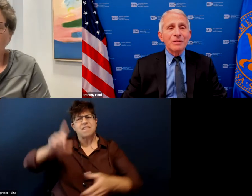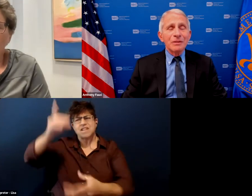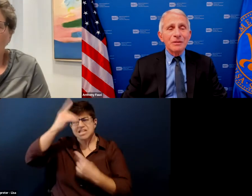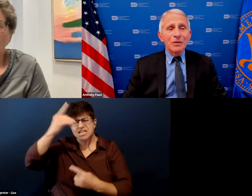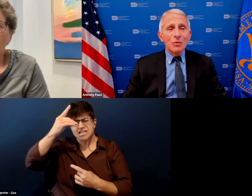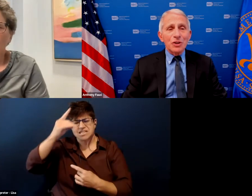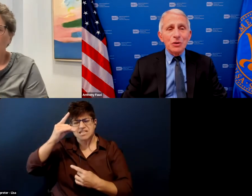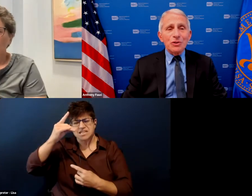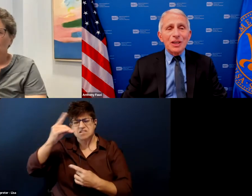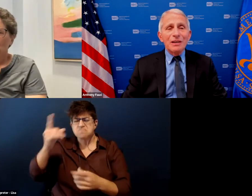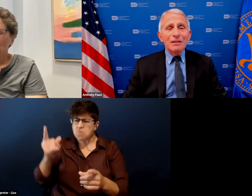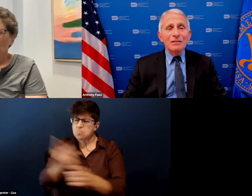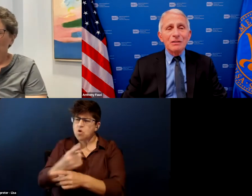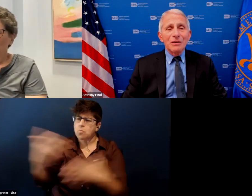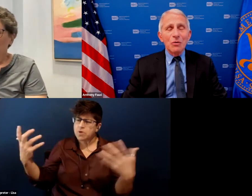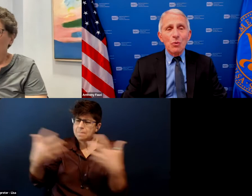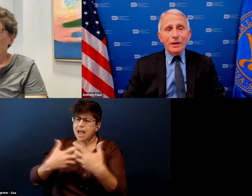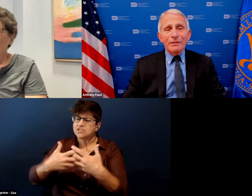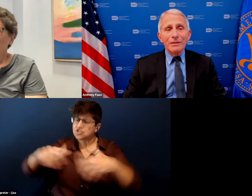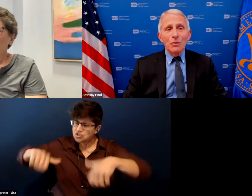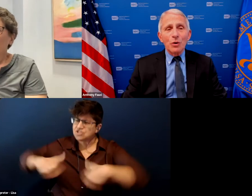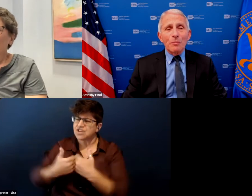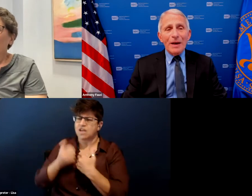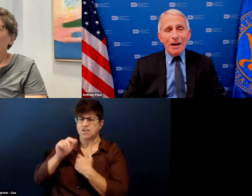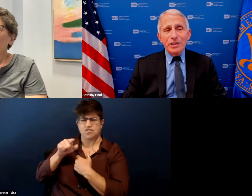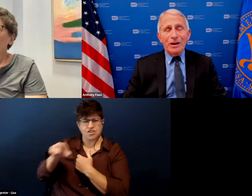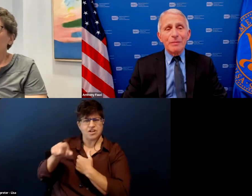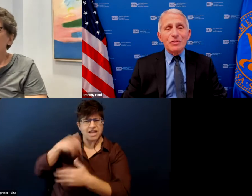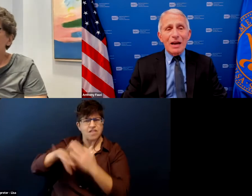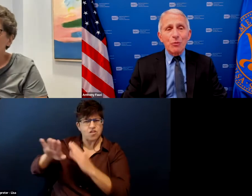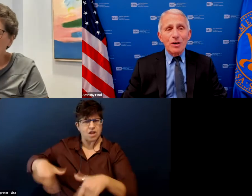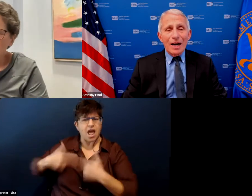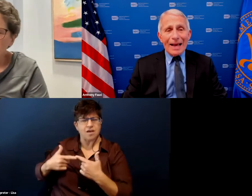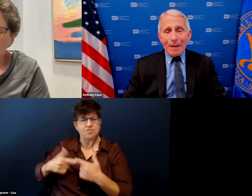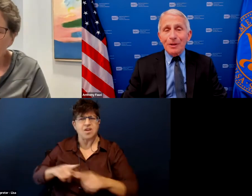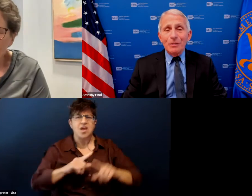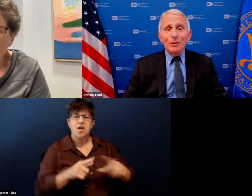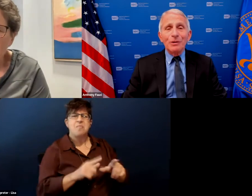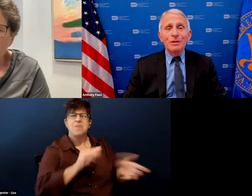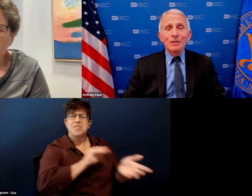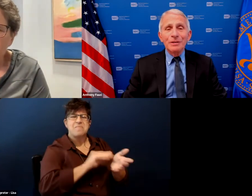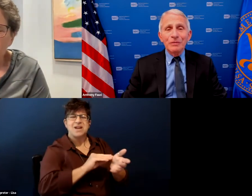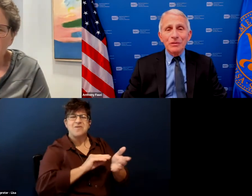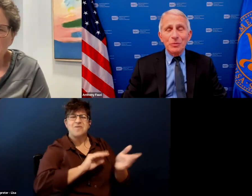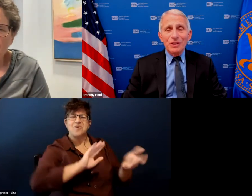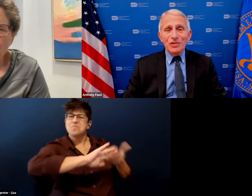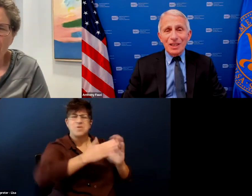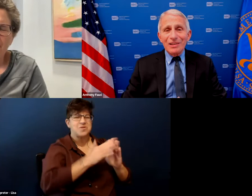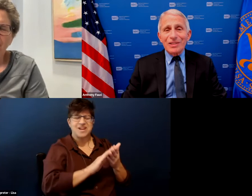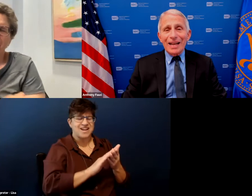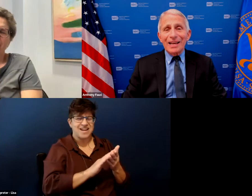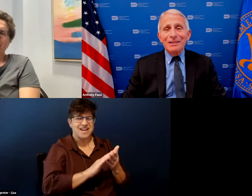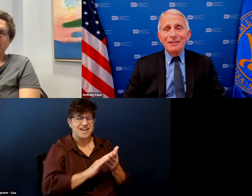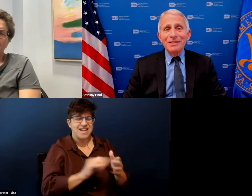was using what were paradigms that were not applicable to a